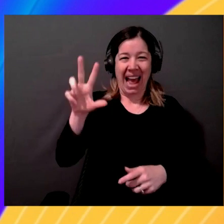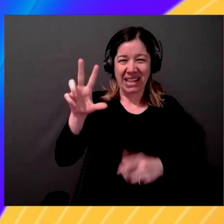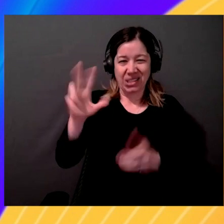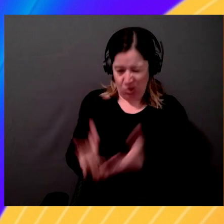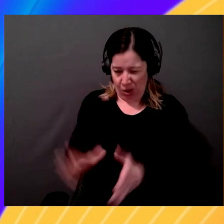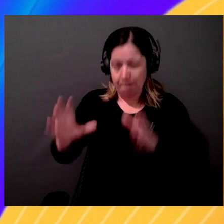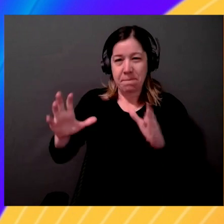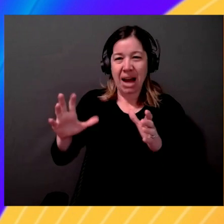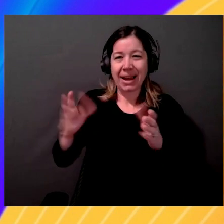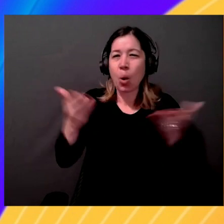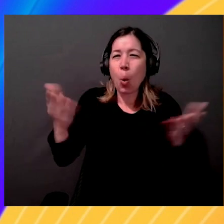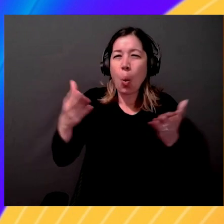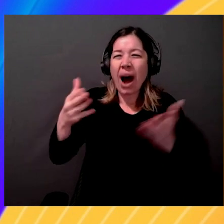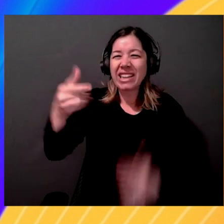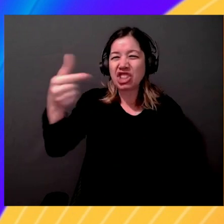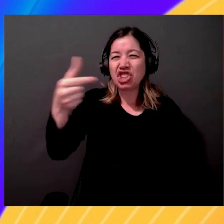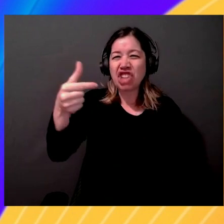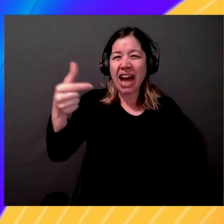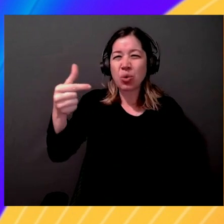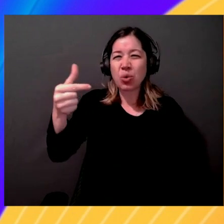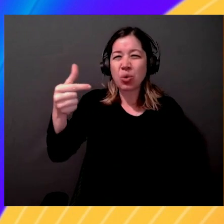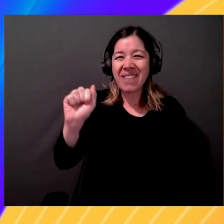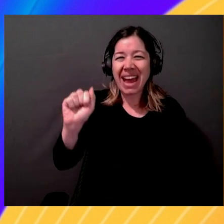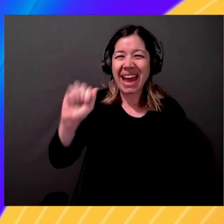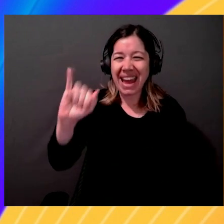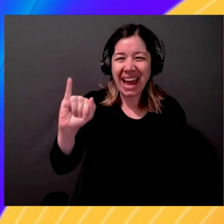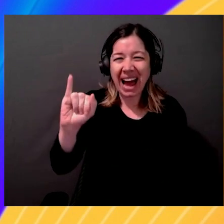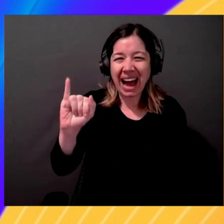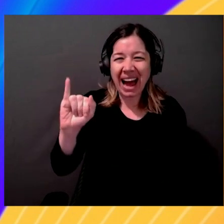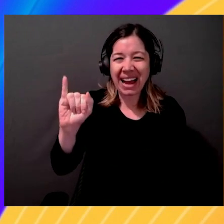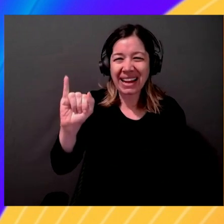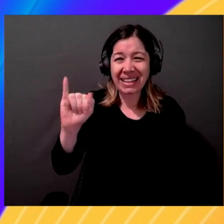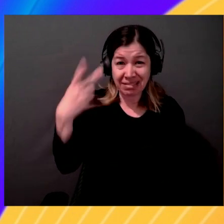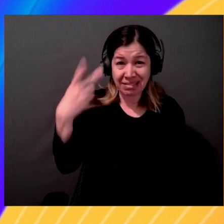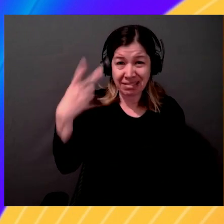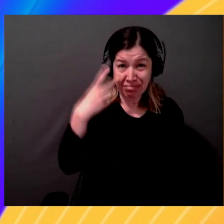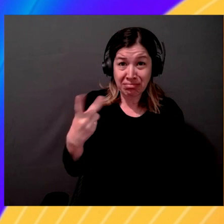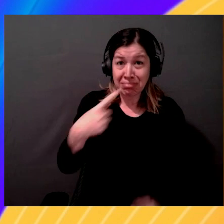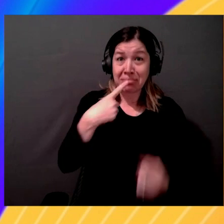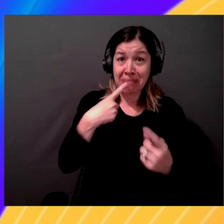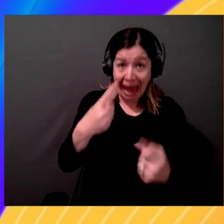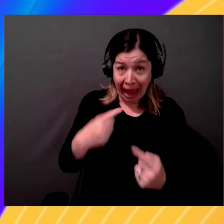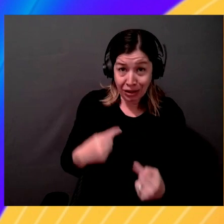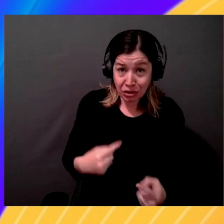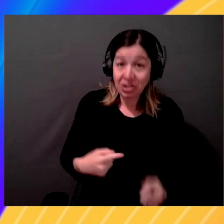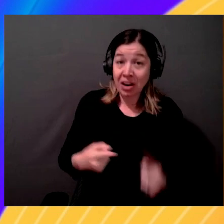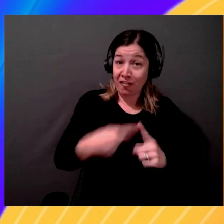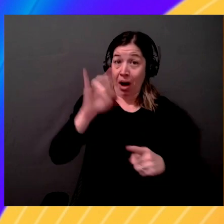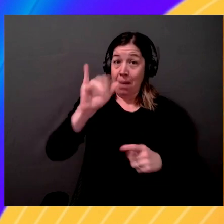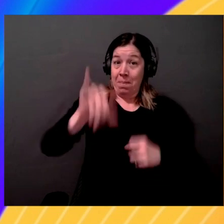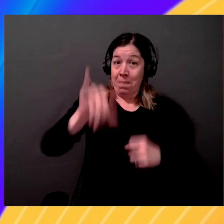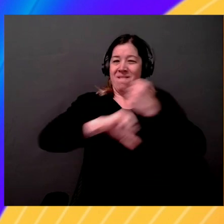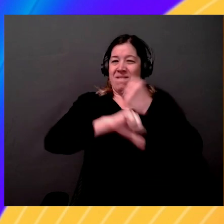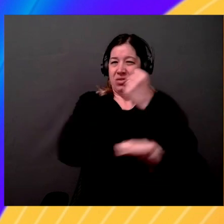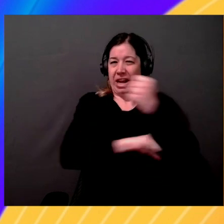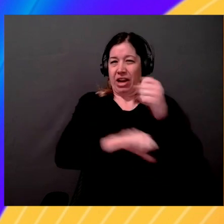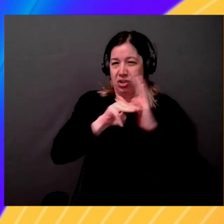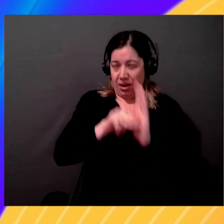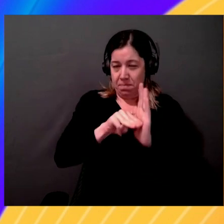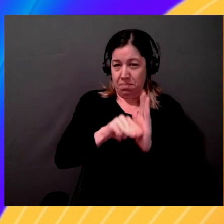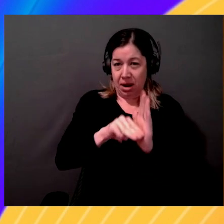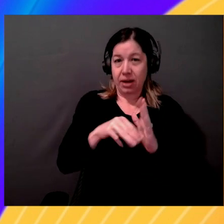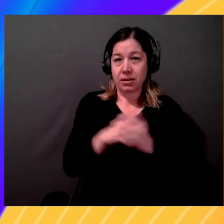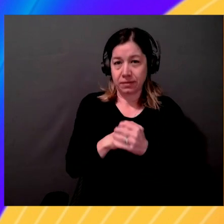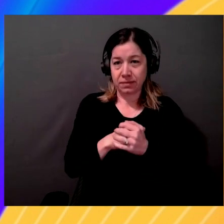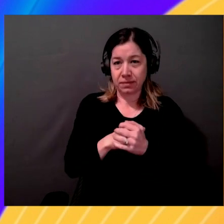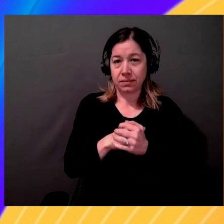you're starting to see answers come back. These are coming off of the foundation model. Now, I didn't touch on one area where customers have the